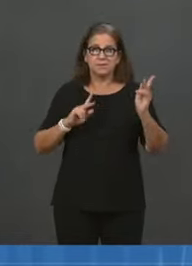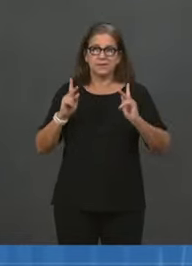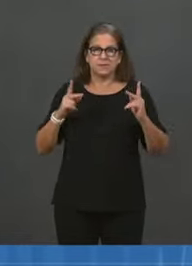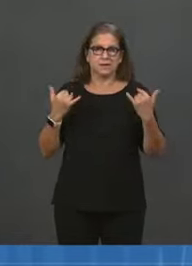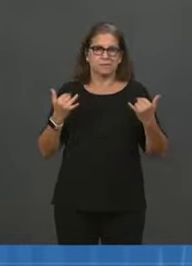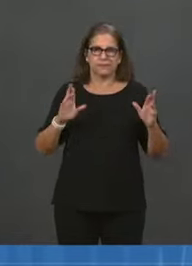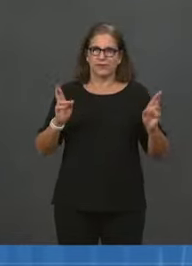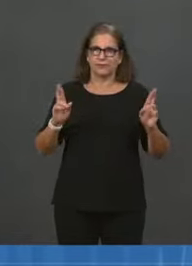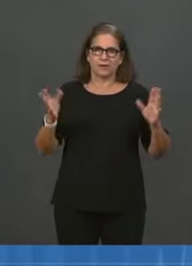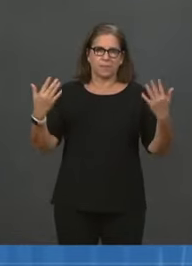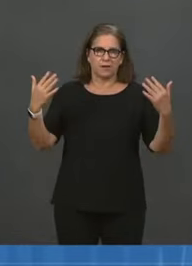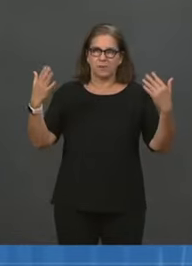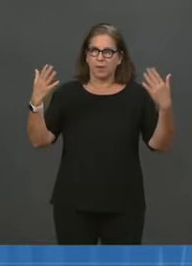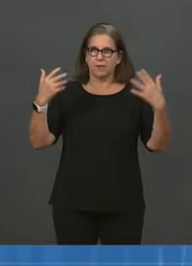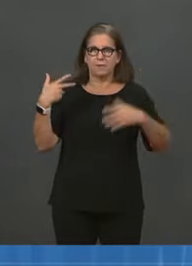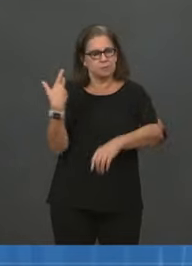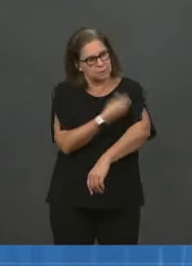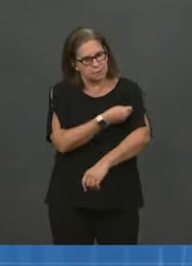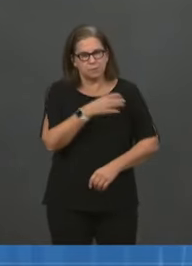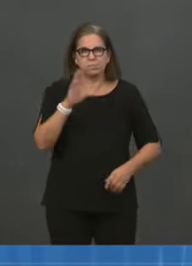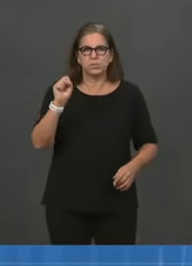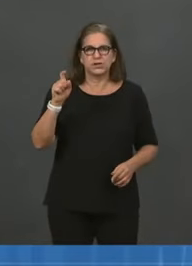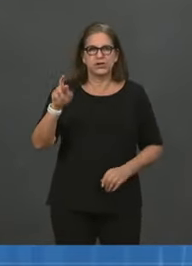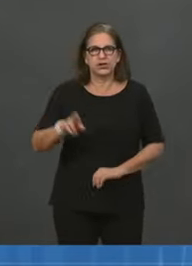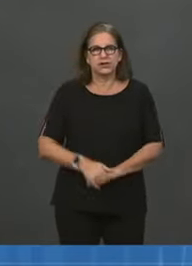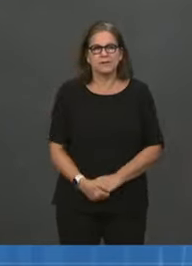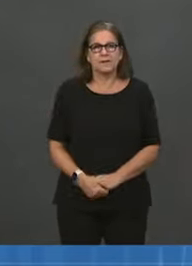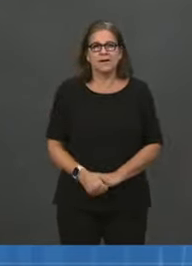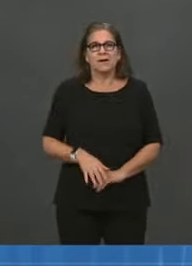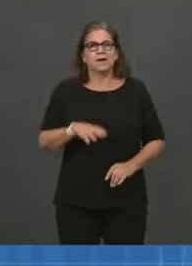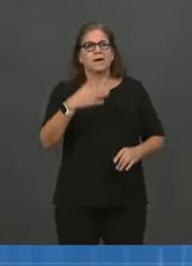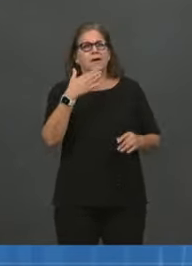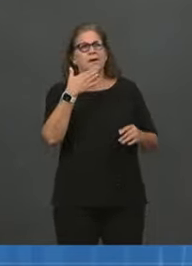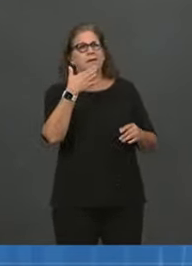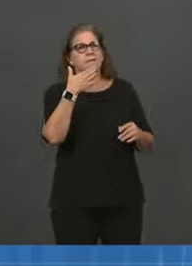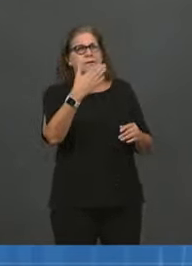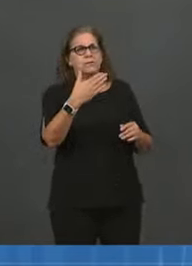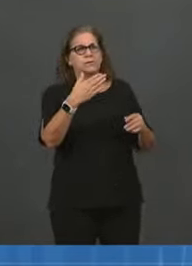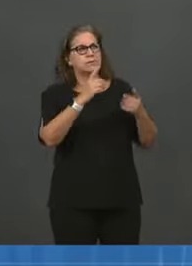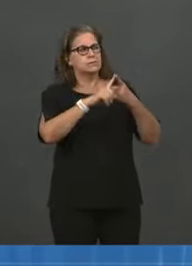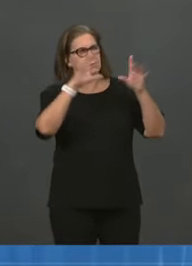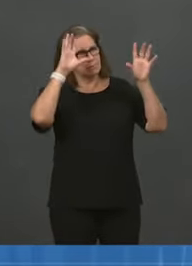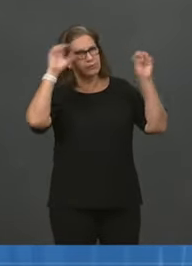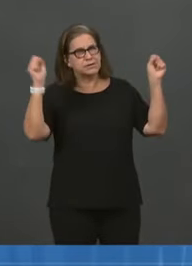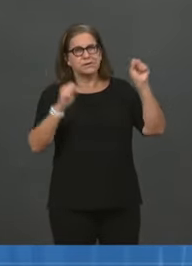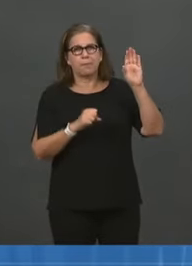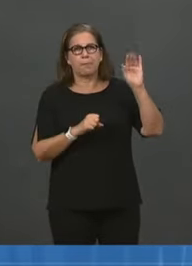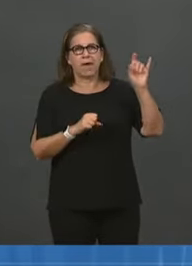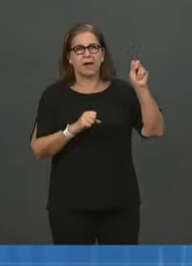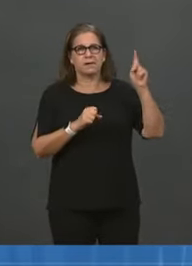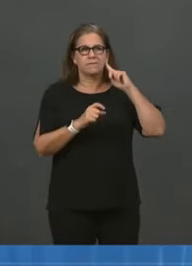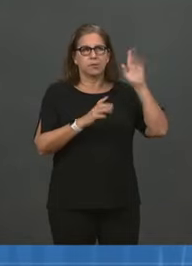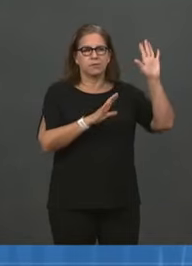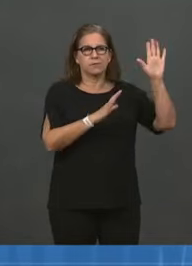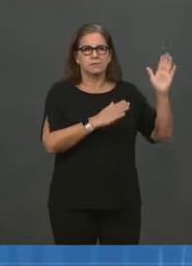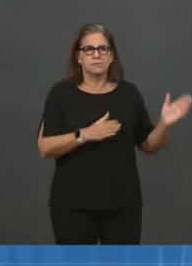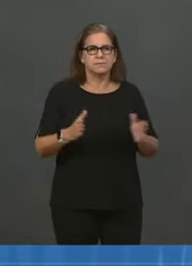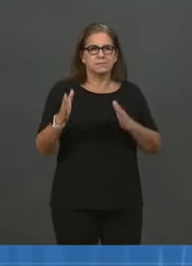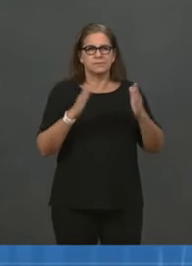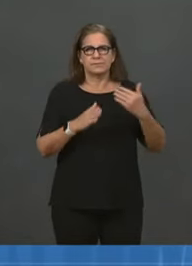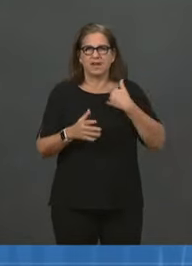Thanks to the President's aggressive actions, we have ample supply of all three vaccines, Pfizer, Moderna, and J&J.